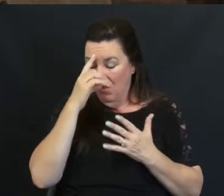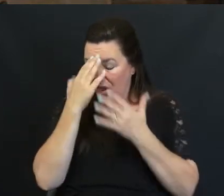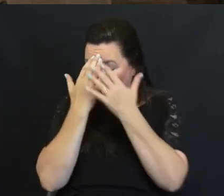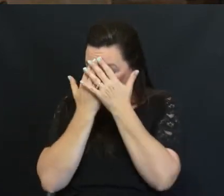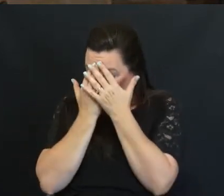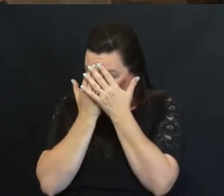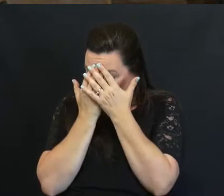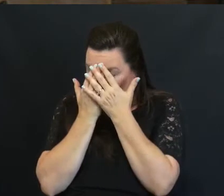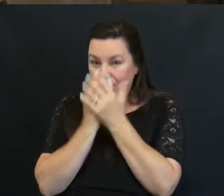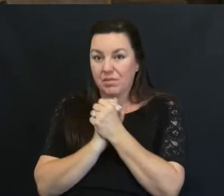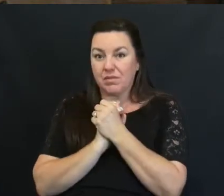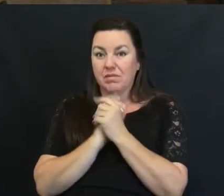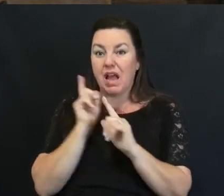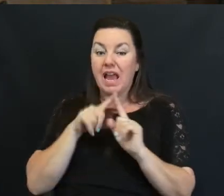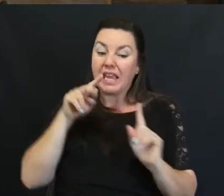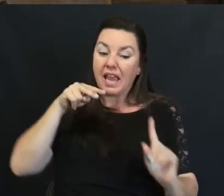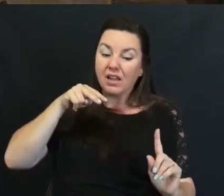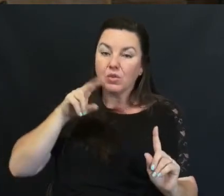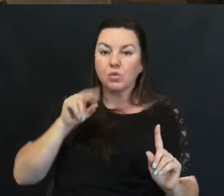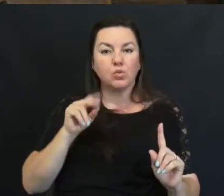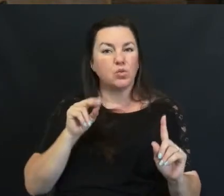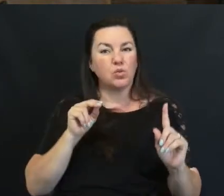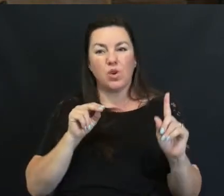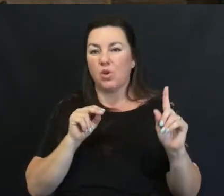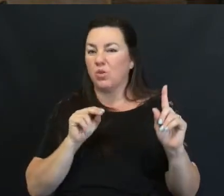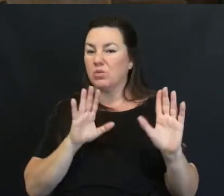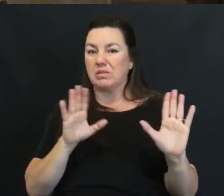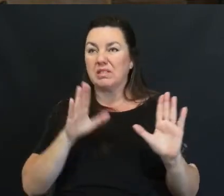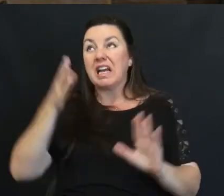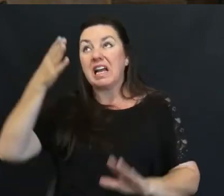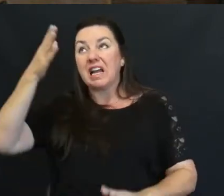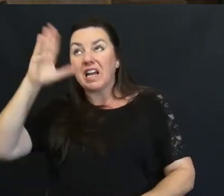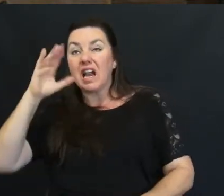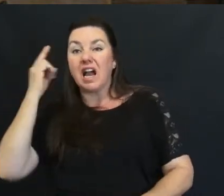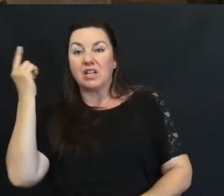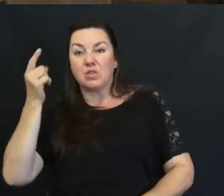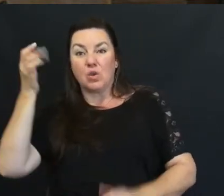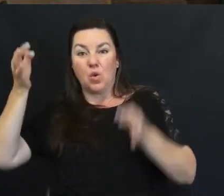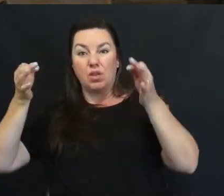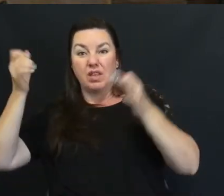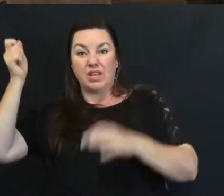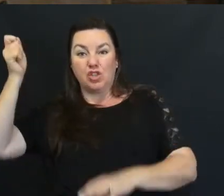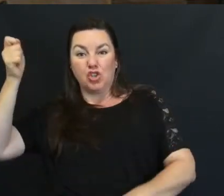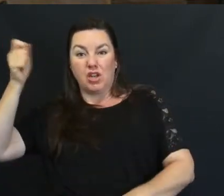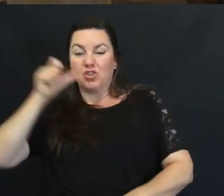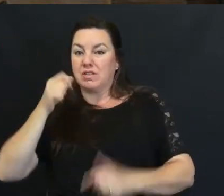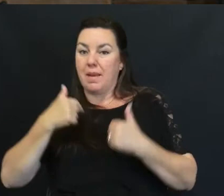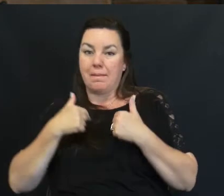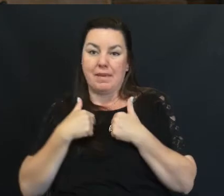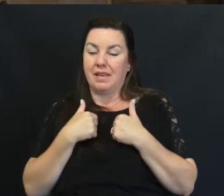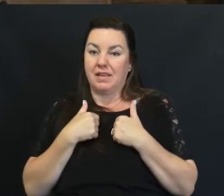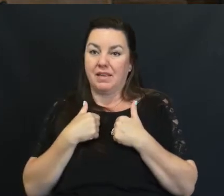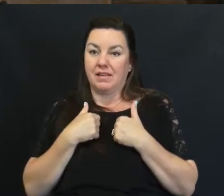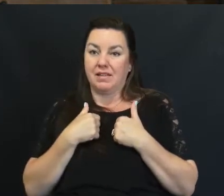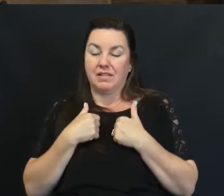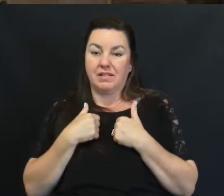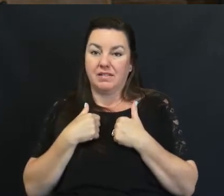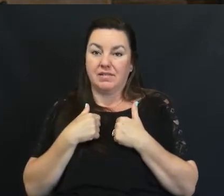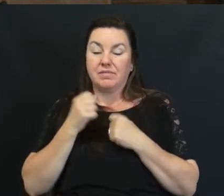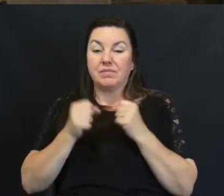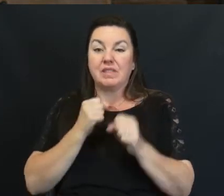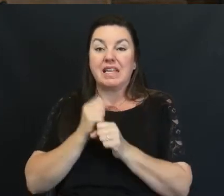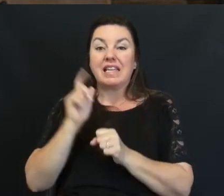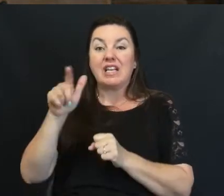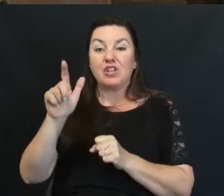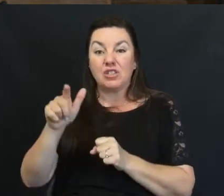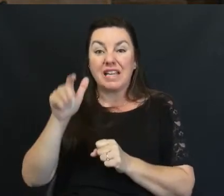I cannot look down On another sin God is the judge Not me Years later Our son